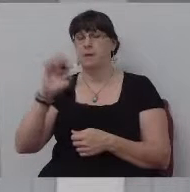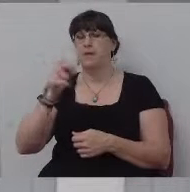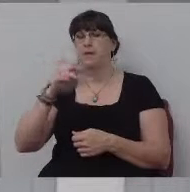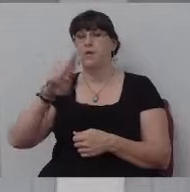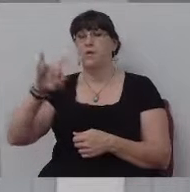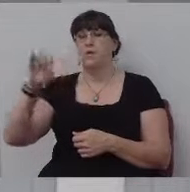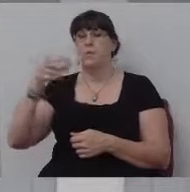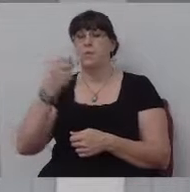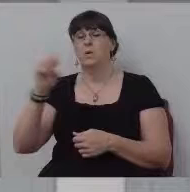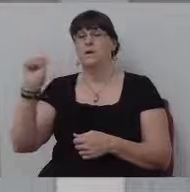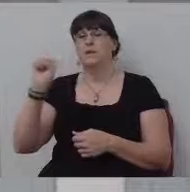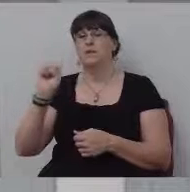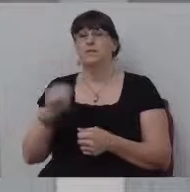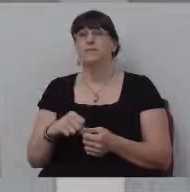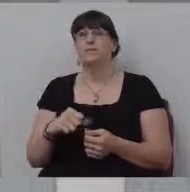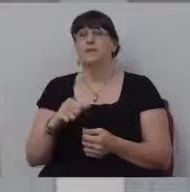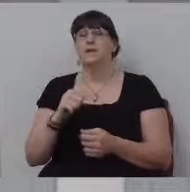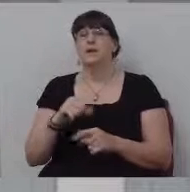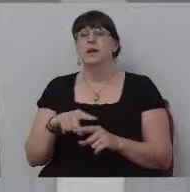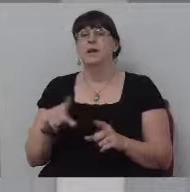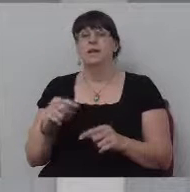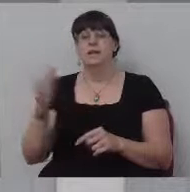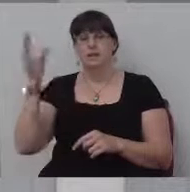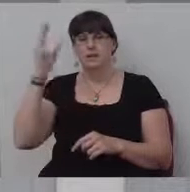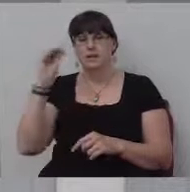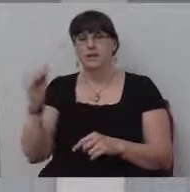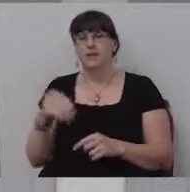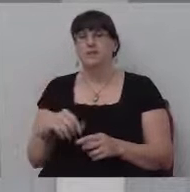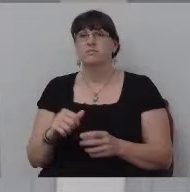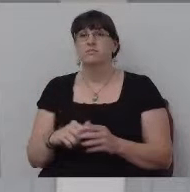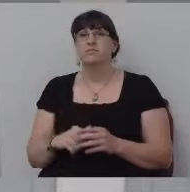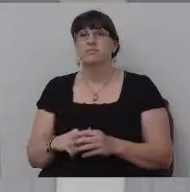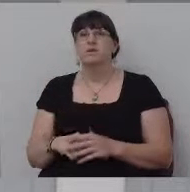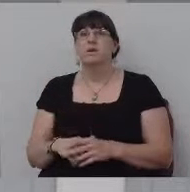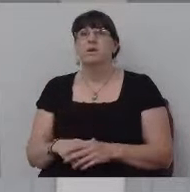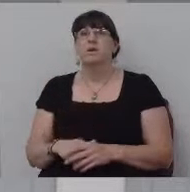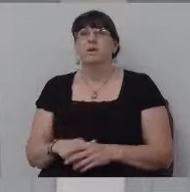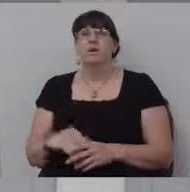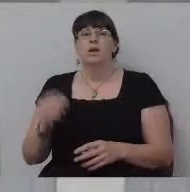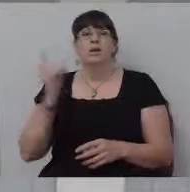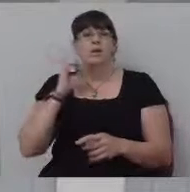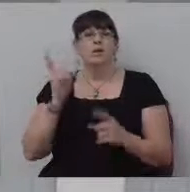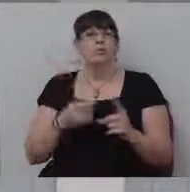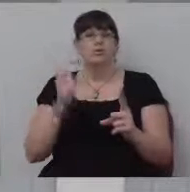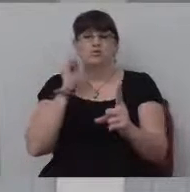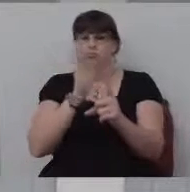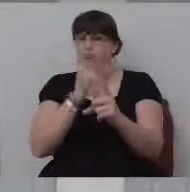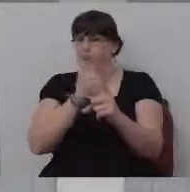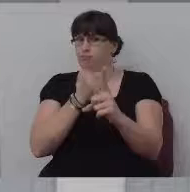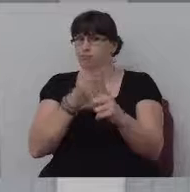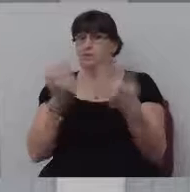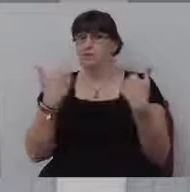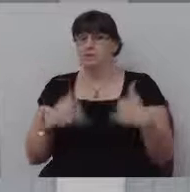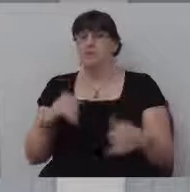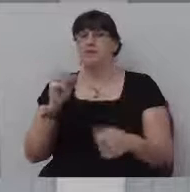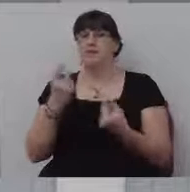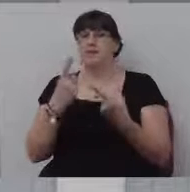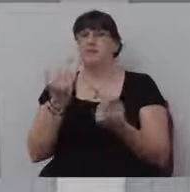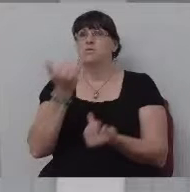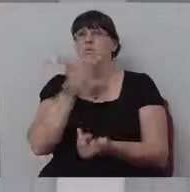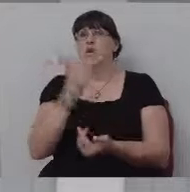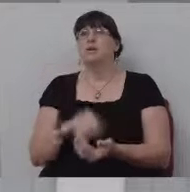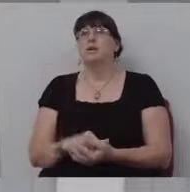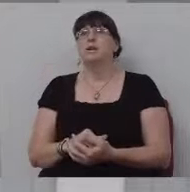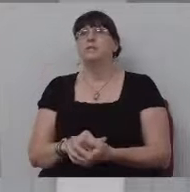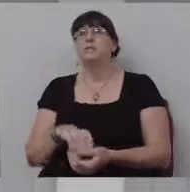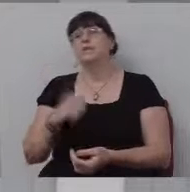best friend. And, but boy, he'd sure lay into me. If he thought I was doing wrong, he'd let me know. And there's another guy by the name of Mike Mullaney in the church. He was a single